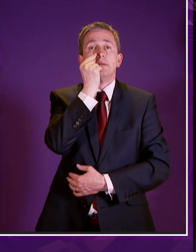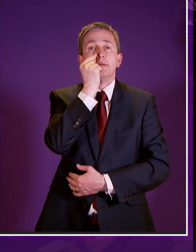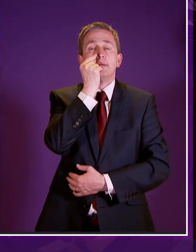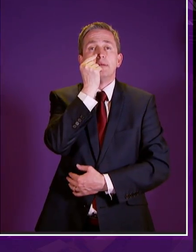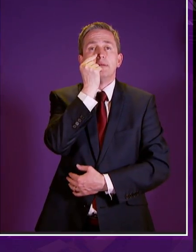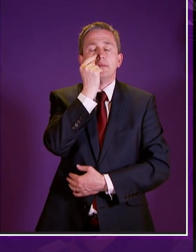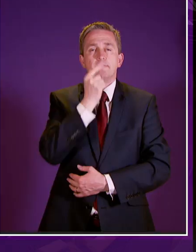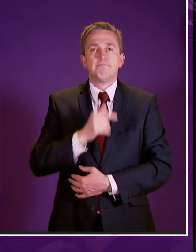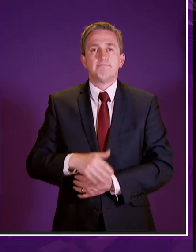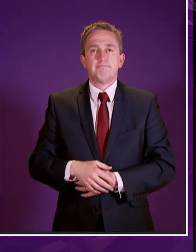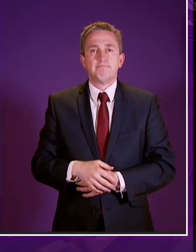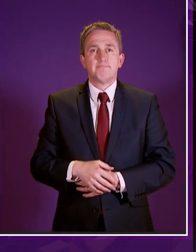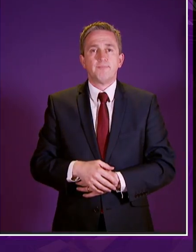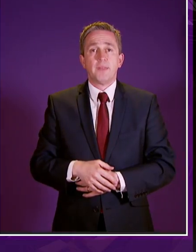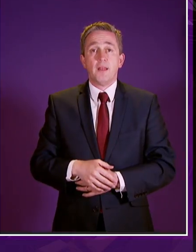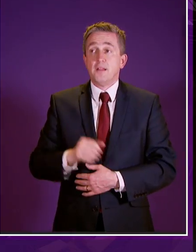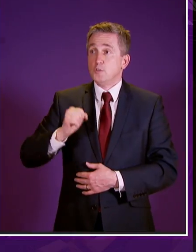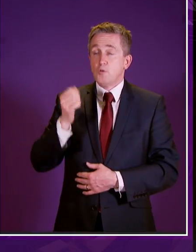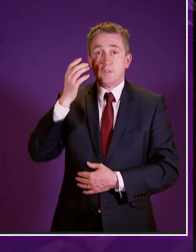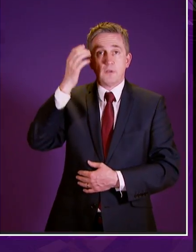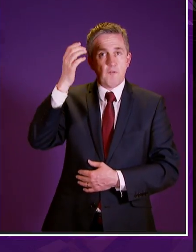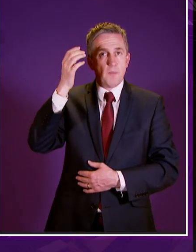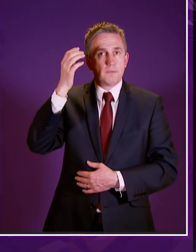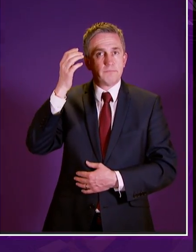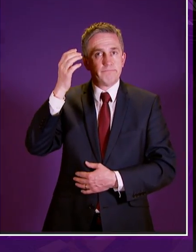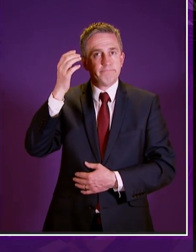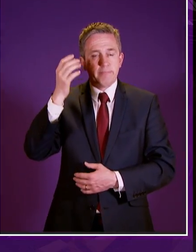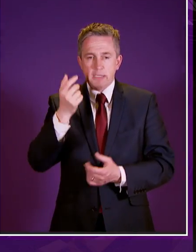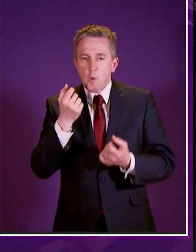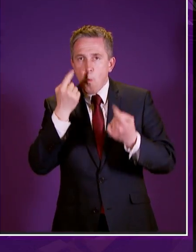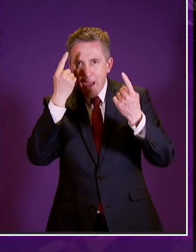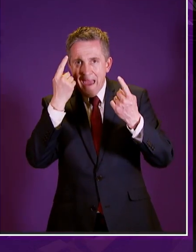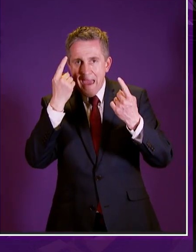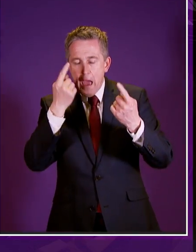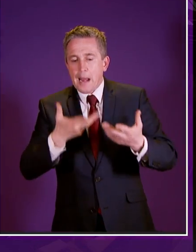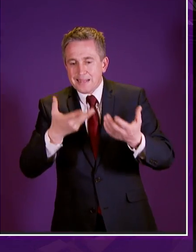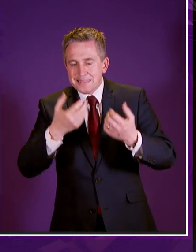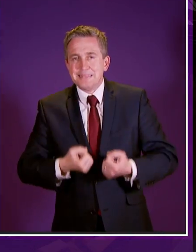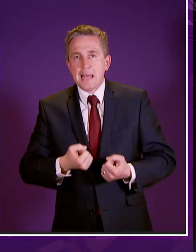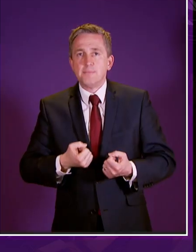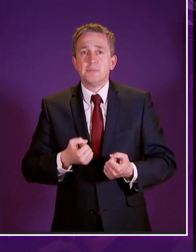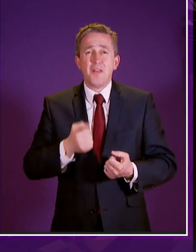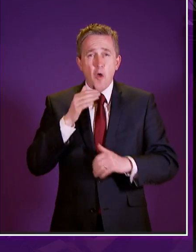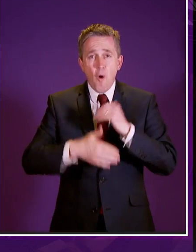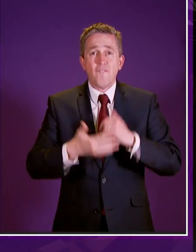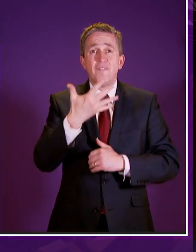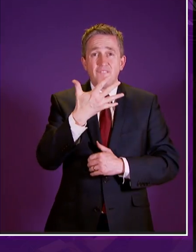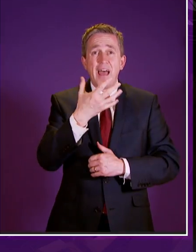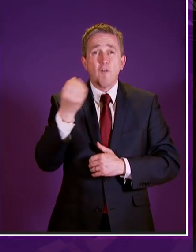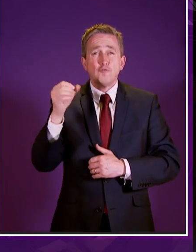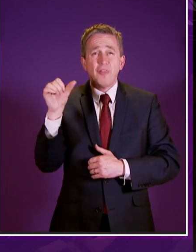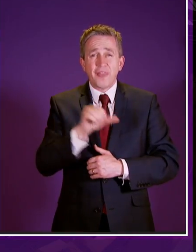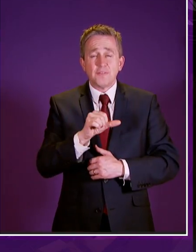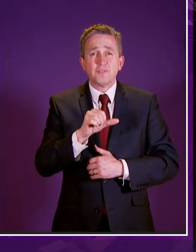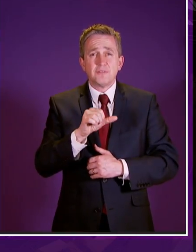um it is very significant that this government recognizes and puts front and center the very real problem that 500 000 families